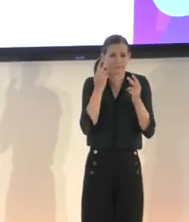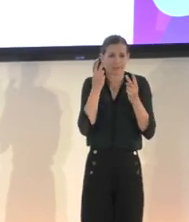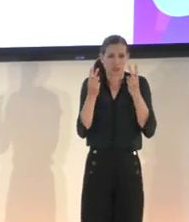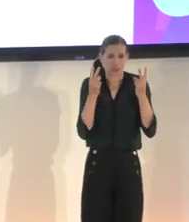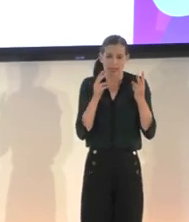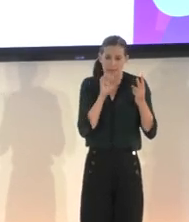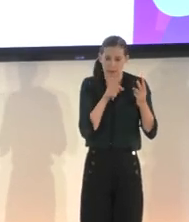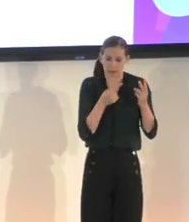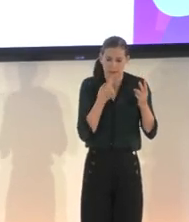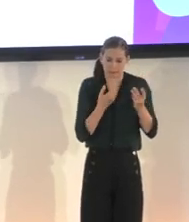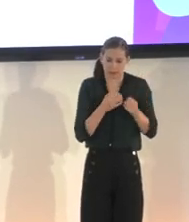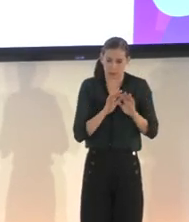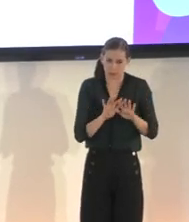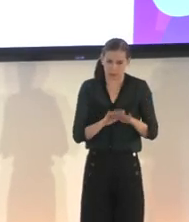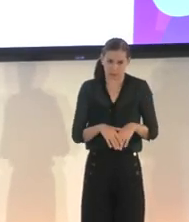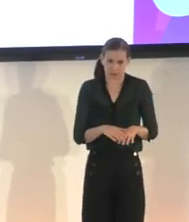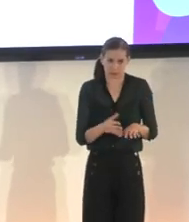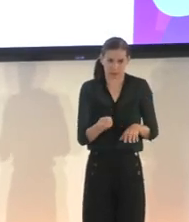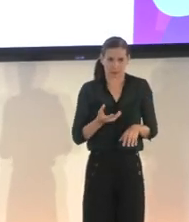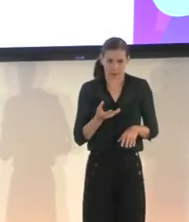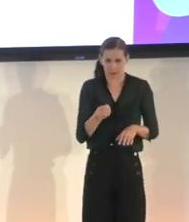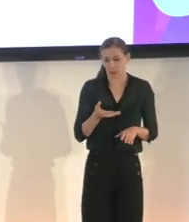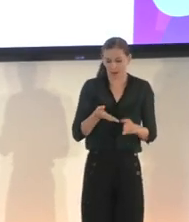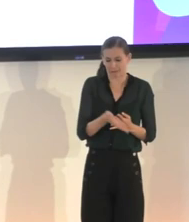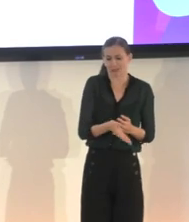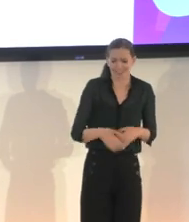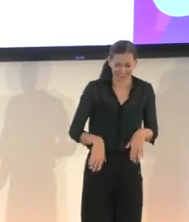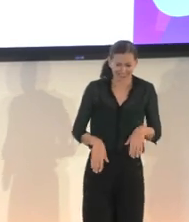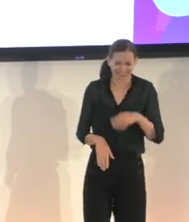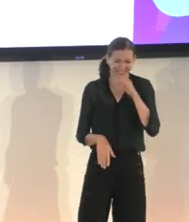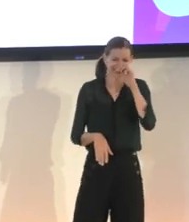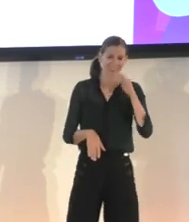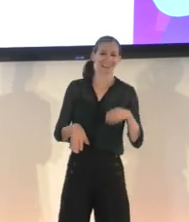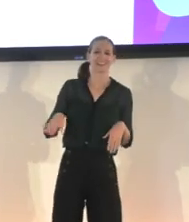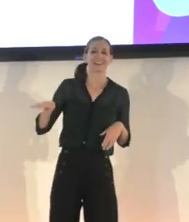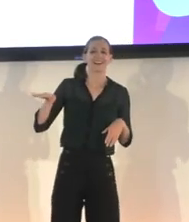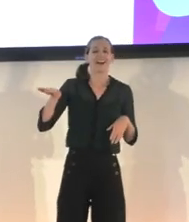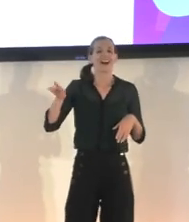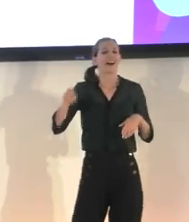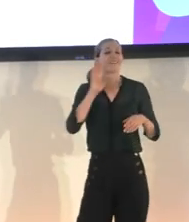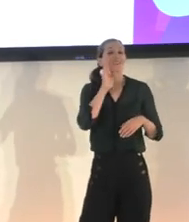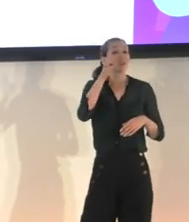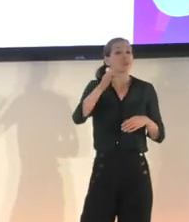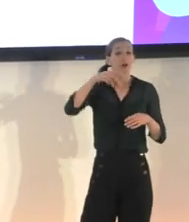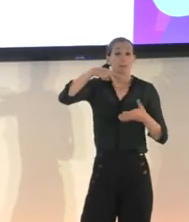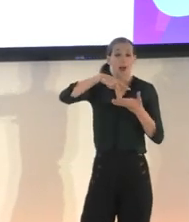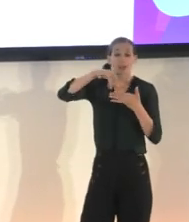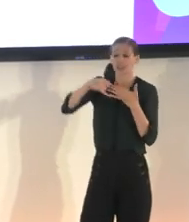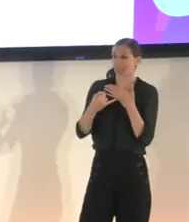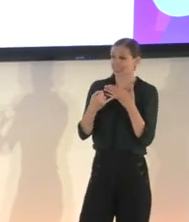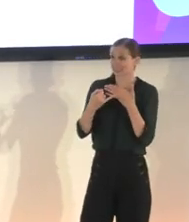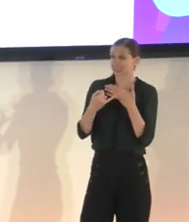see a more fleshed out world in the future and in your future projects as well.